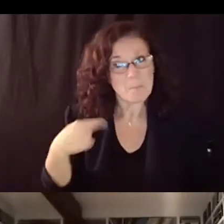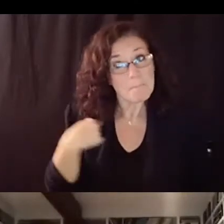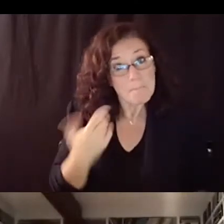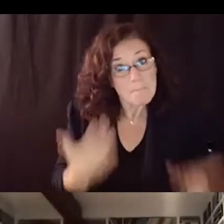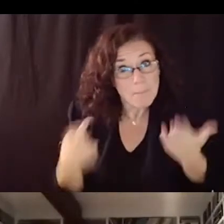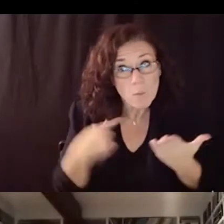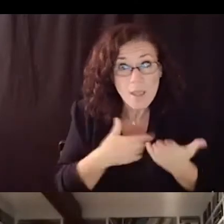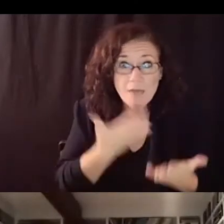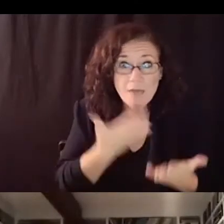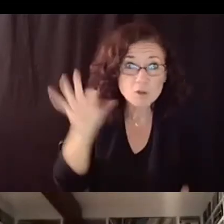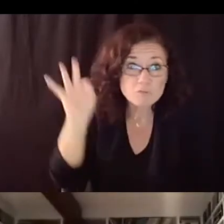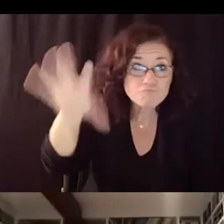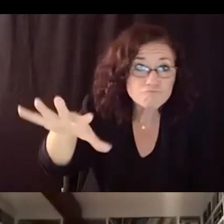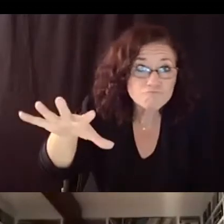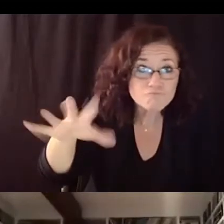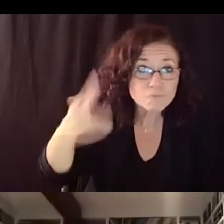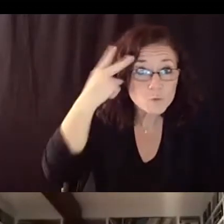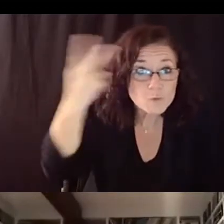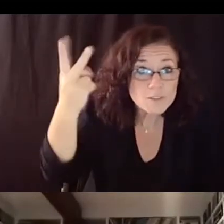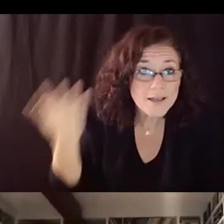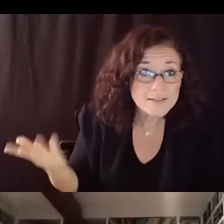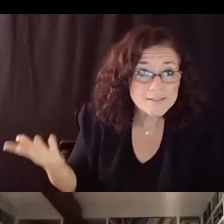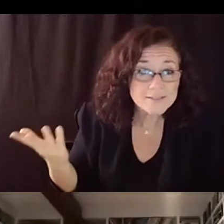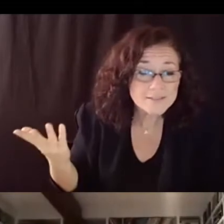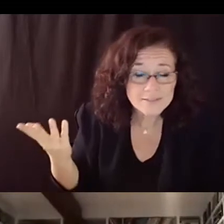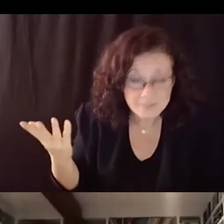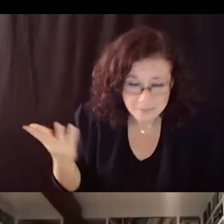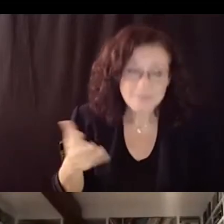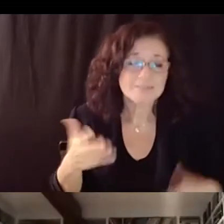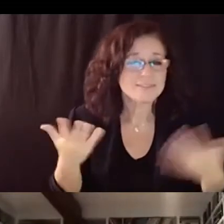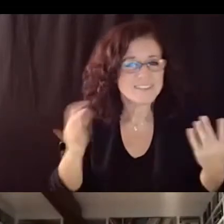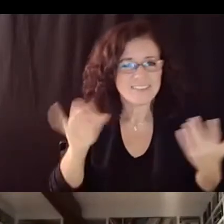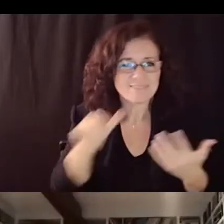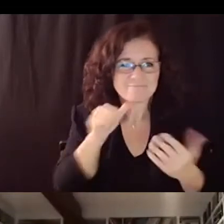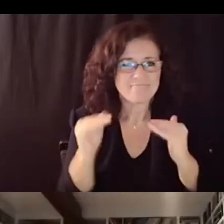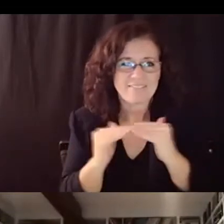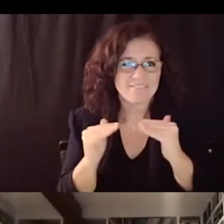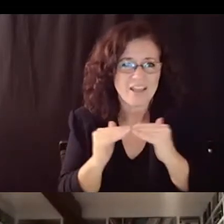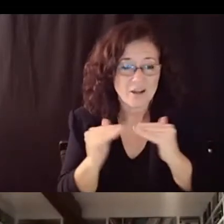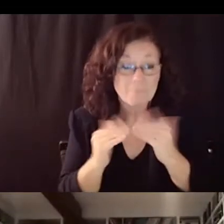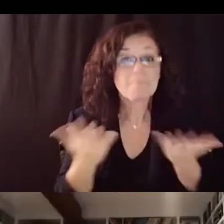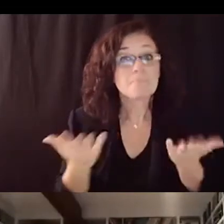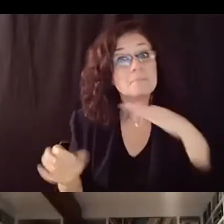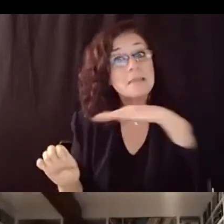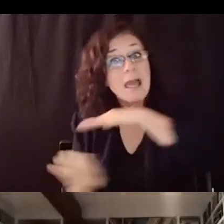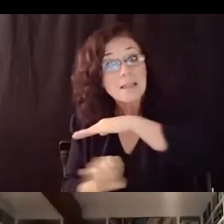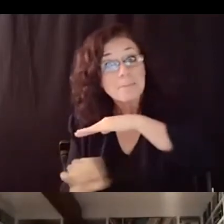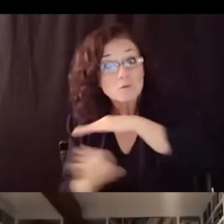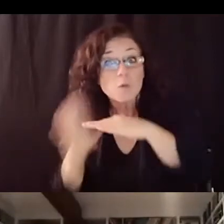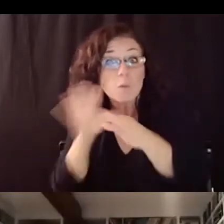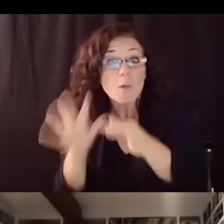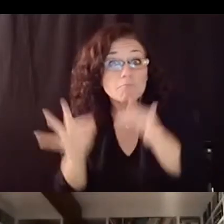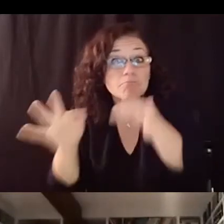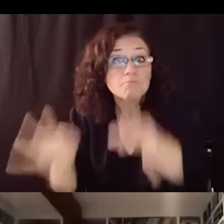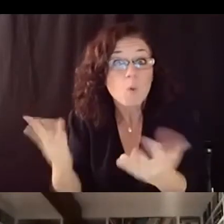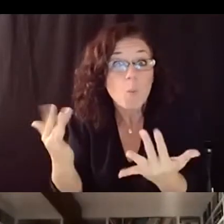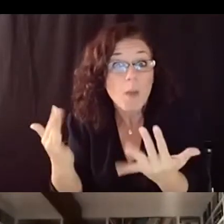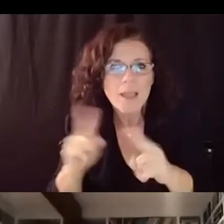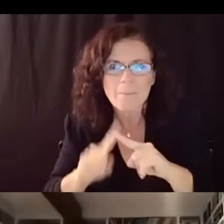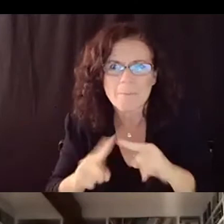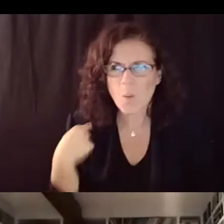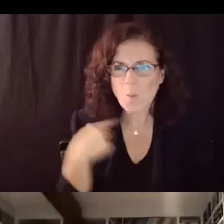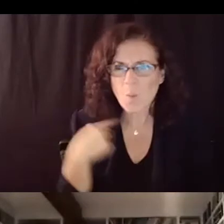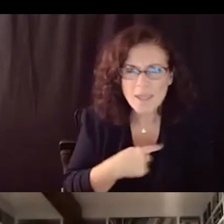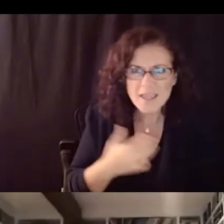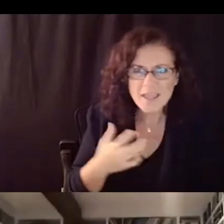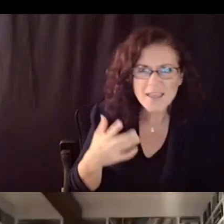good the elementary is going to wait till the next grading period but the secondary we're going to do it two and a half days before